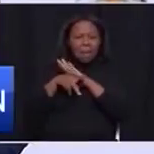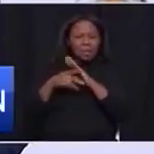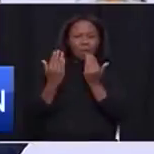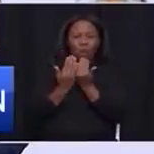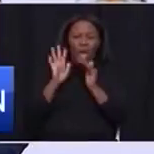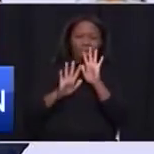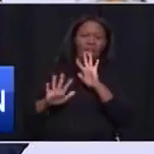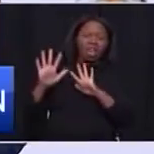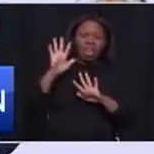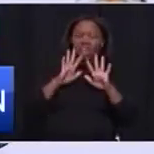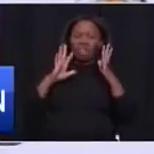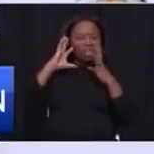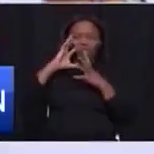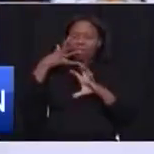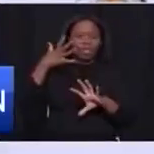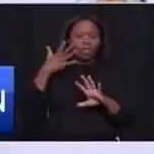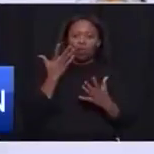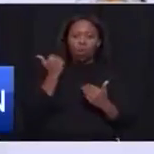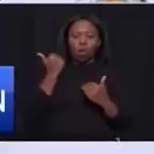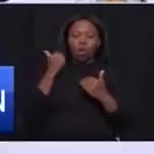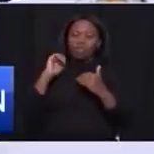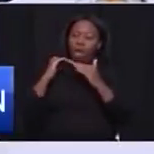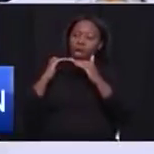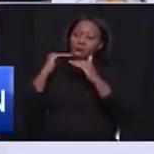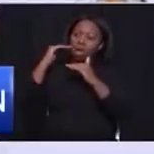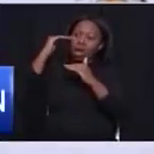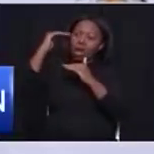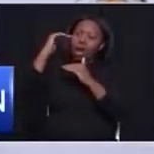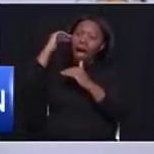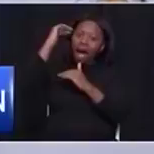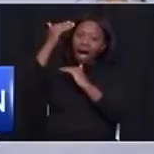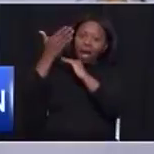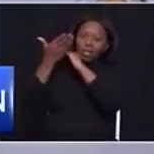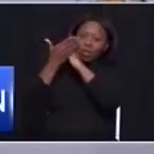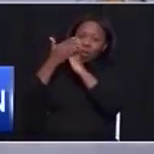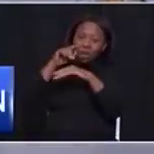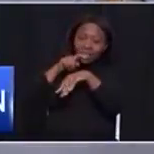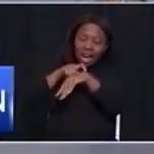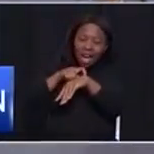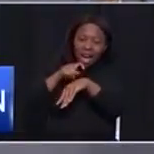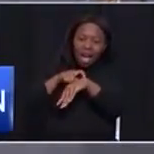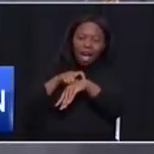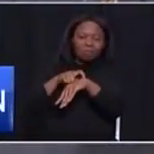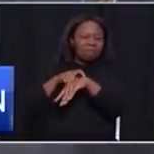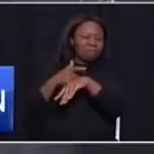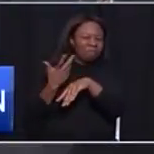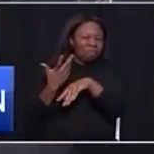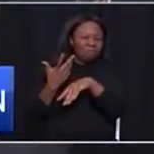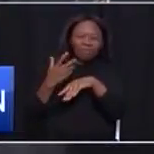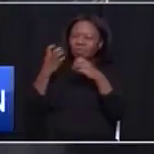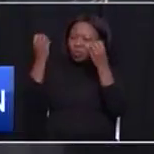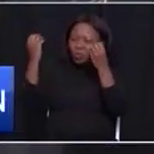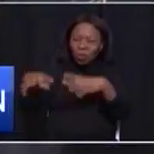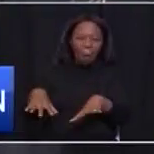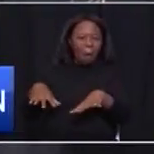the foundation phases. By the time they come into the high schools, many of them have dropped out